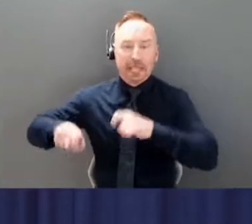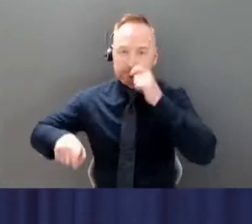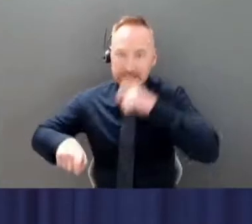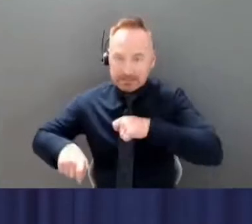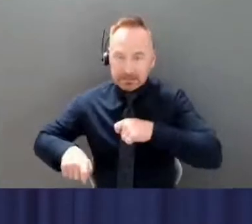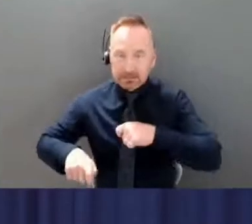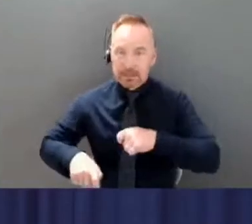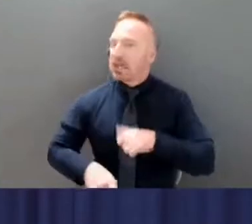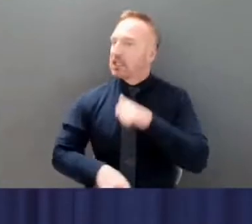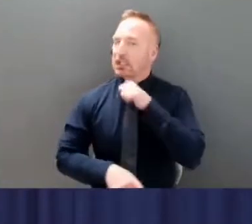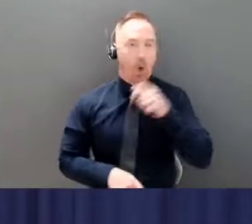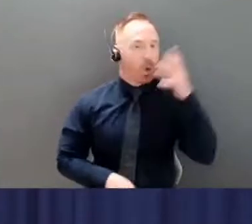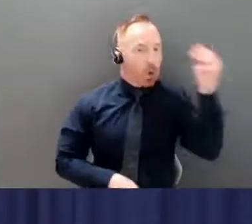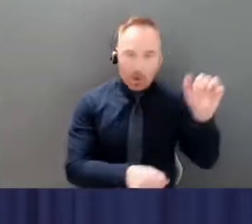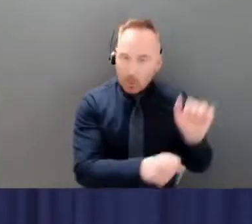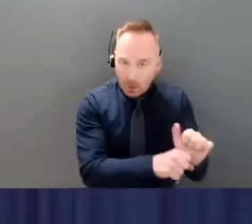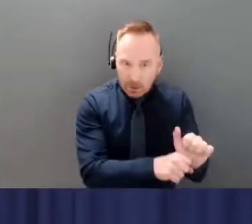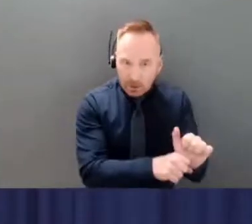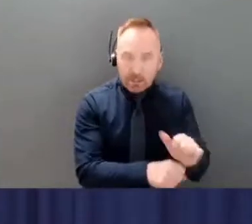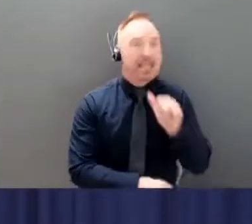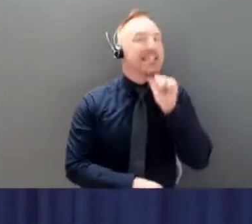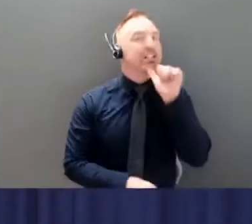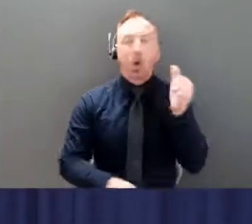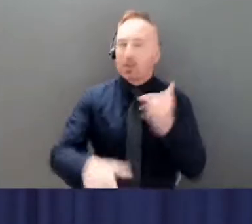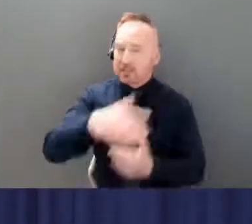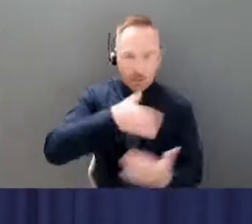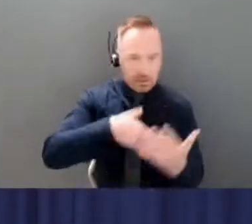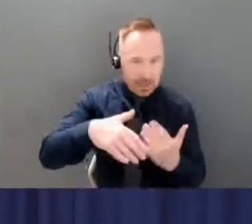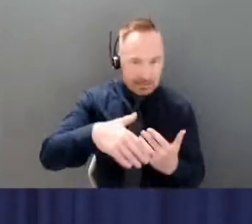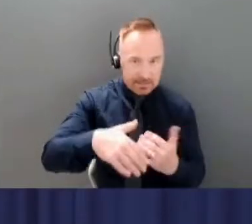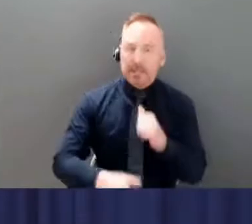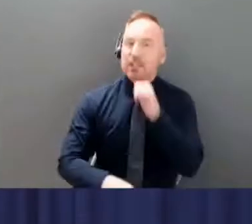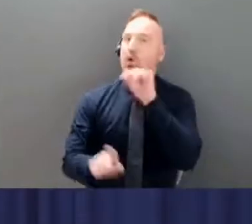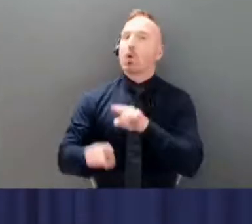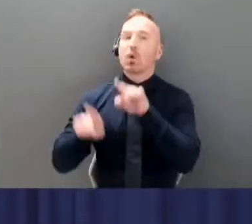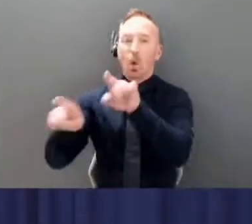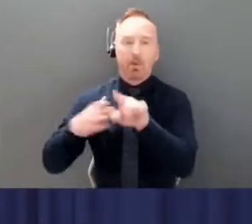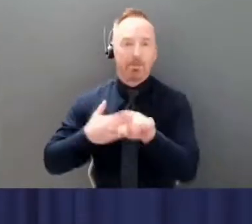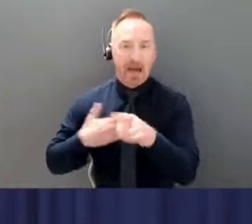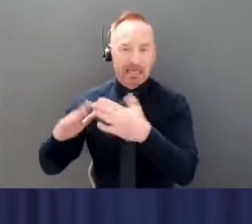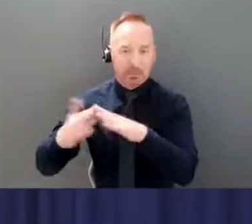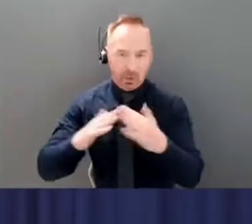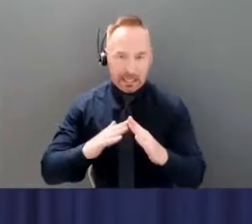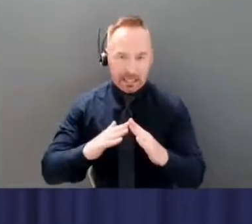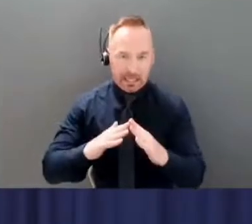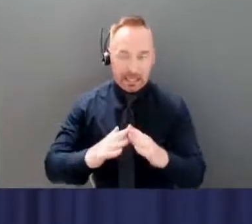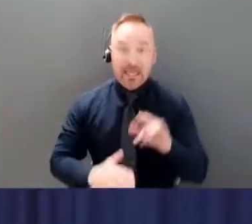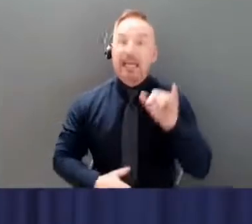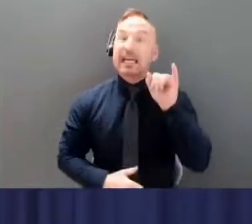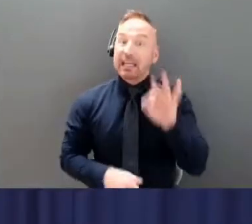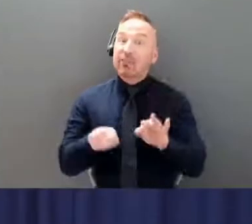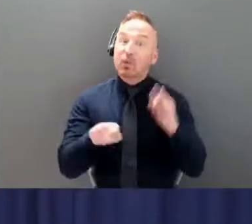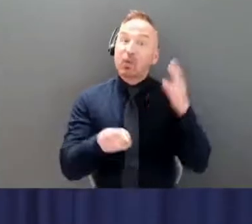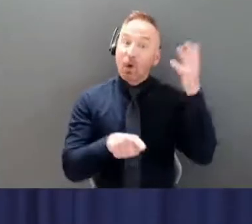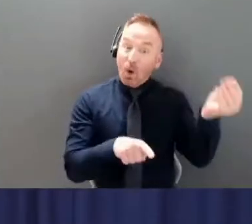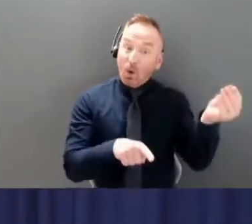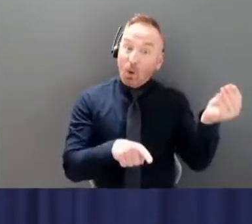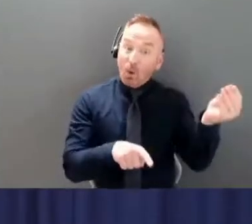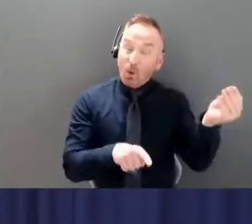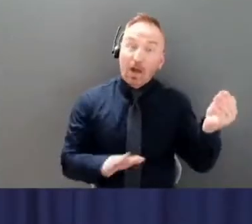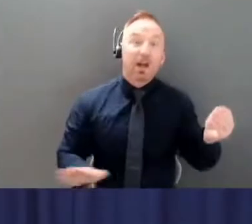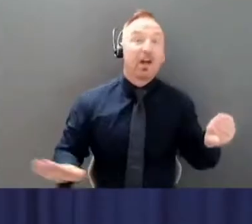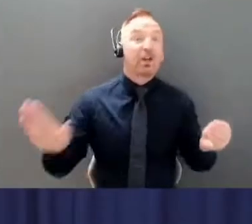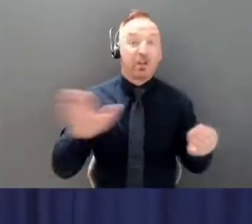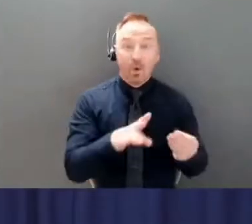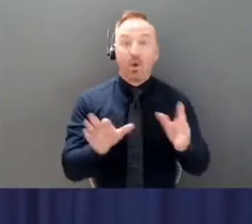into your community. Doing so puts your colleagues, your clients, your friends, and your entire community at